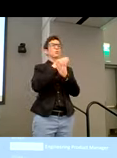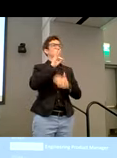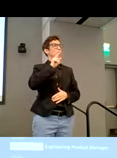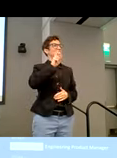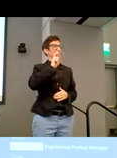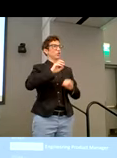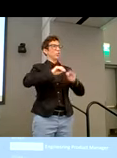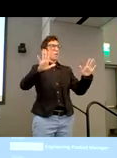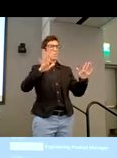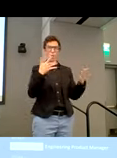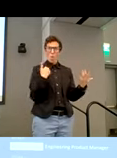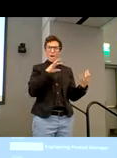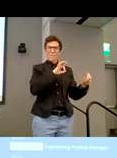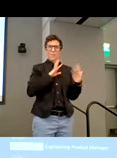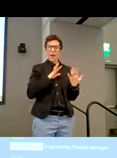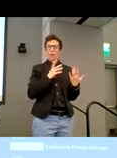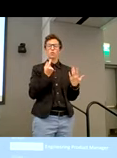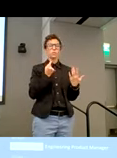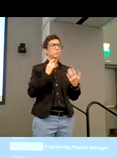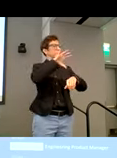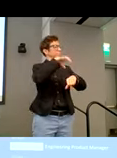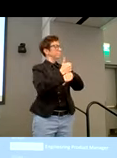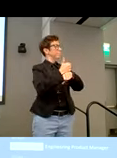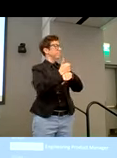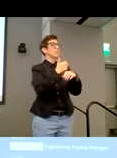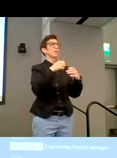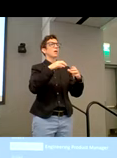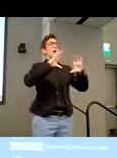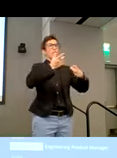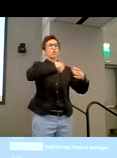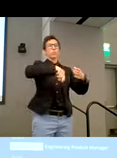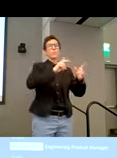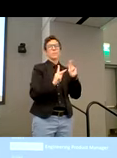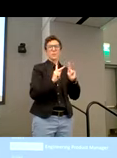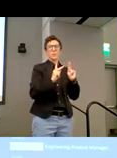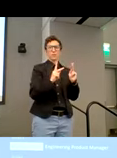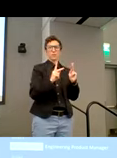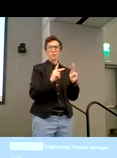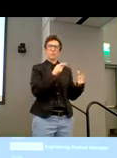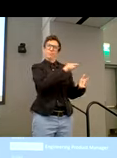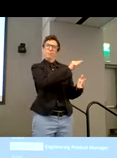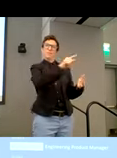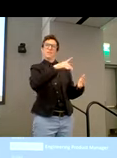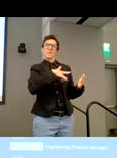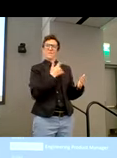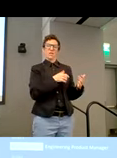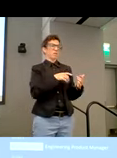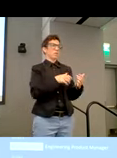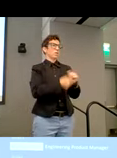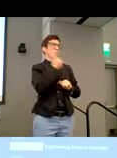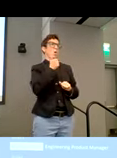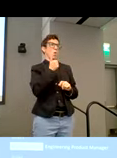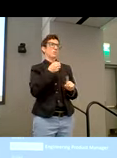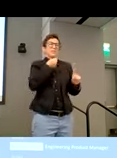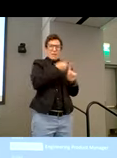would like immediate feedback, we actually schedule sessions with a group of individuals that we feel are going to be most impacted by that